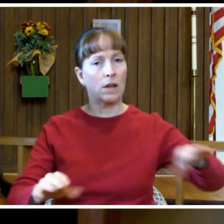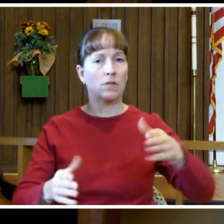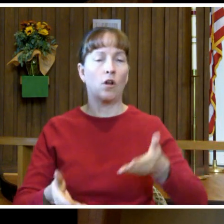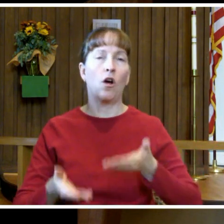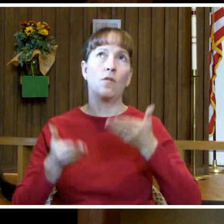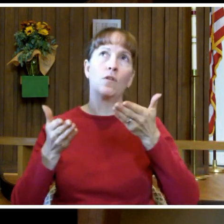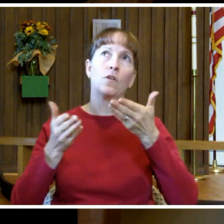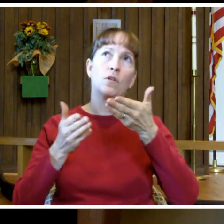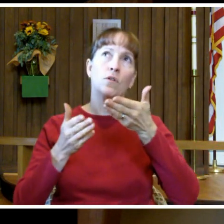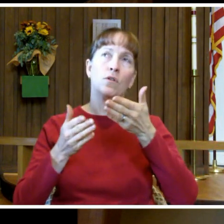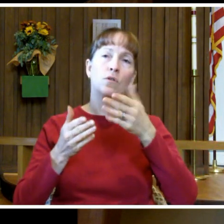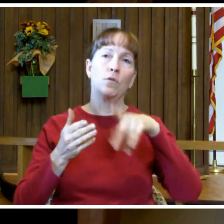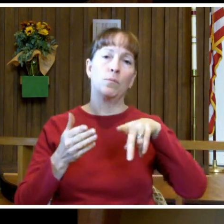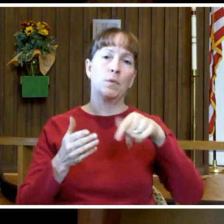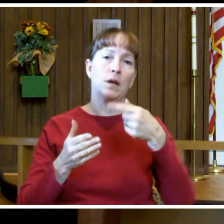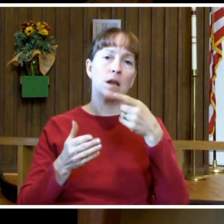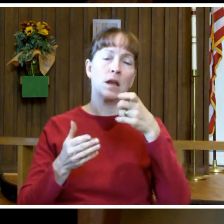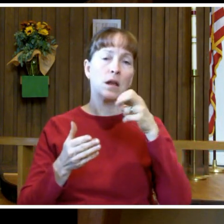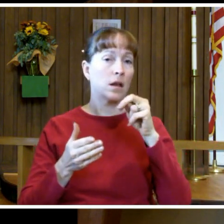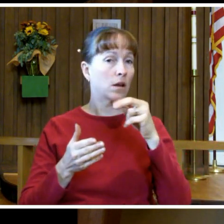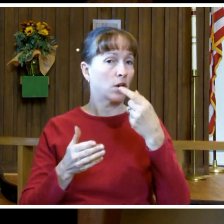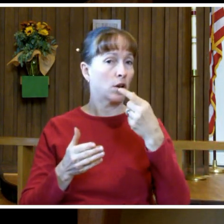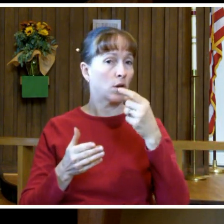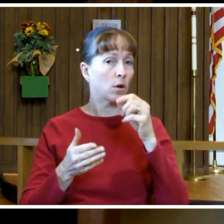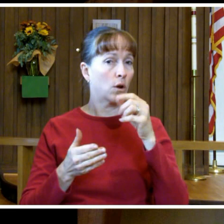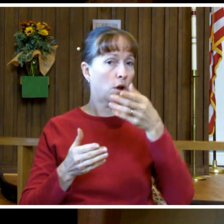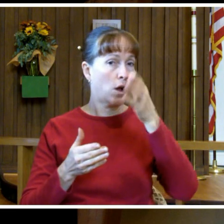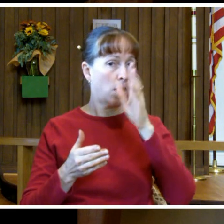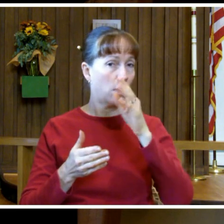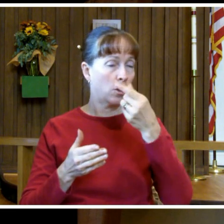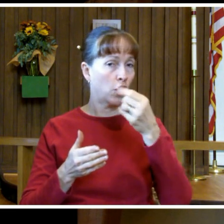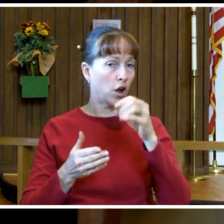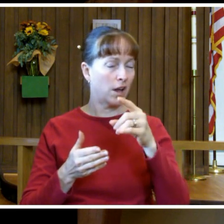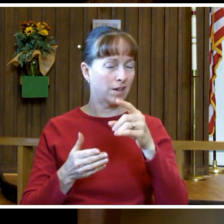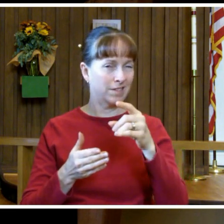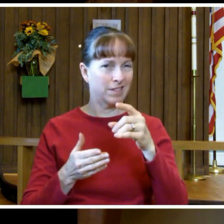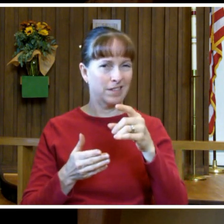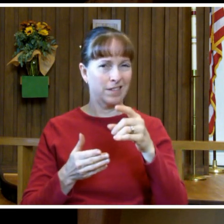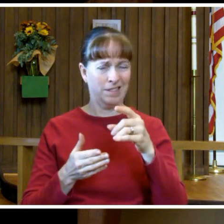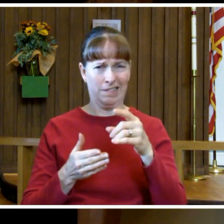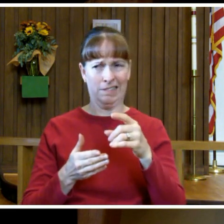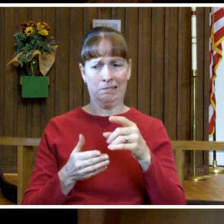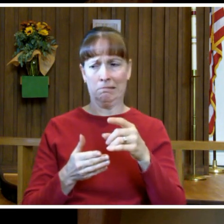sacrifice to a pagan god. It's pretty grim stuff.